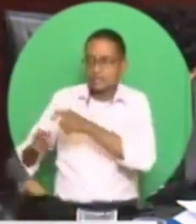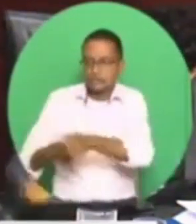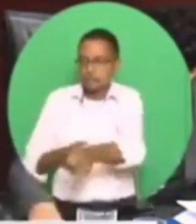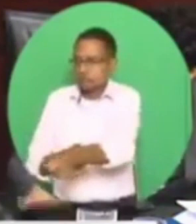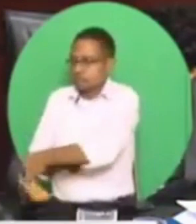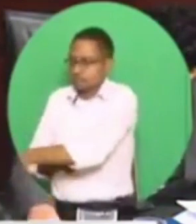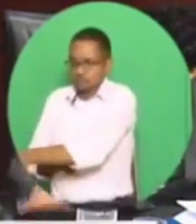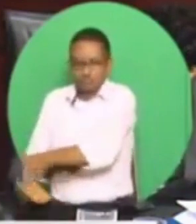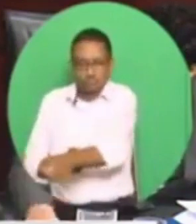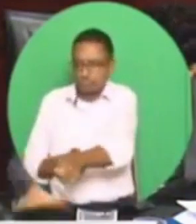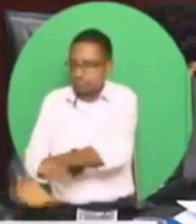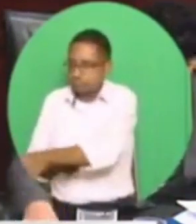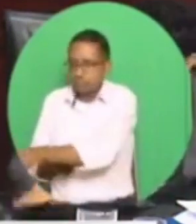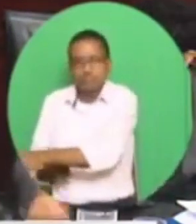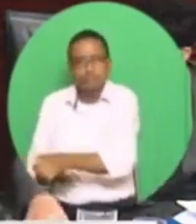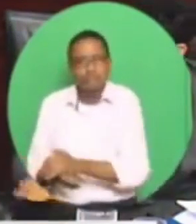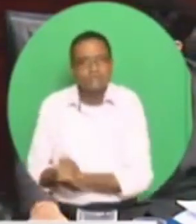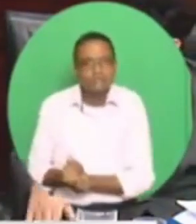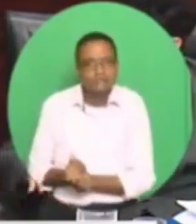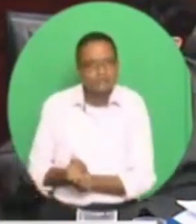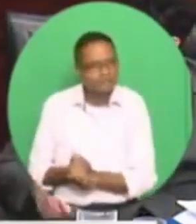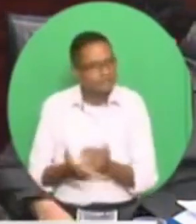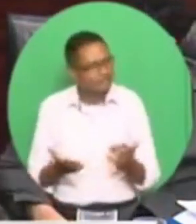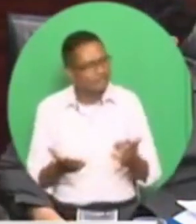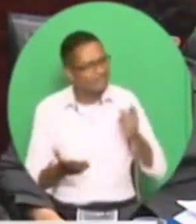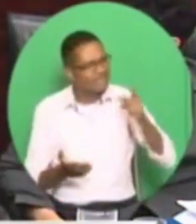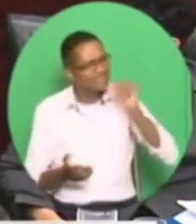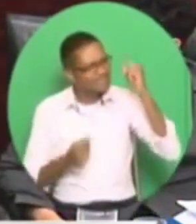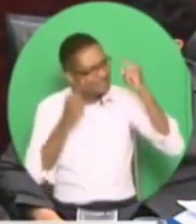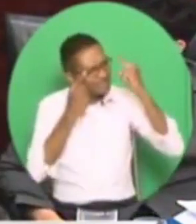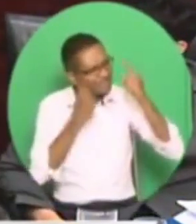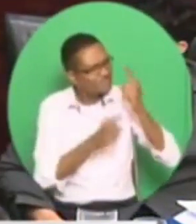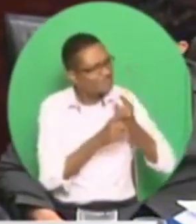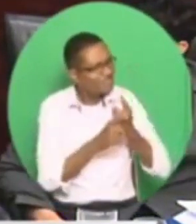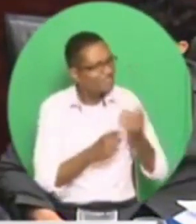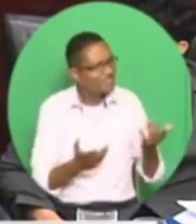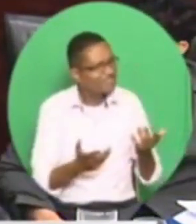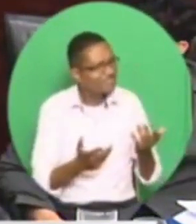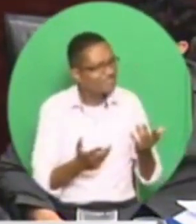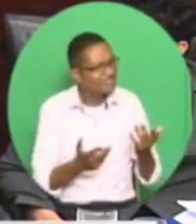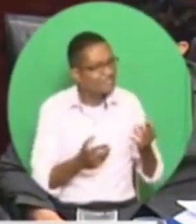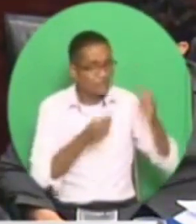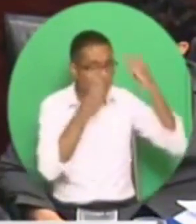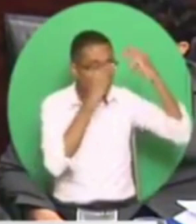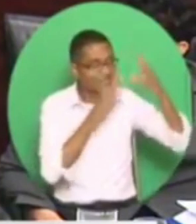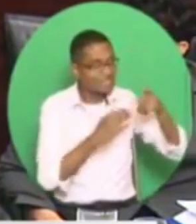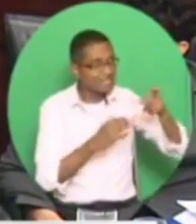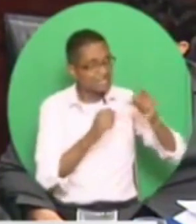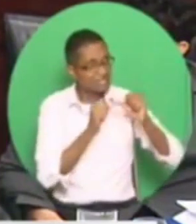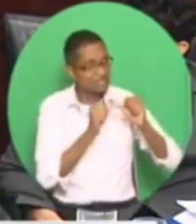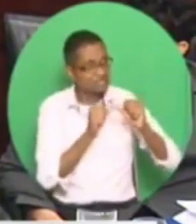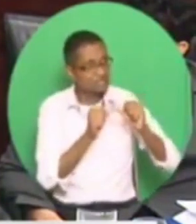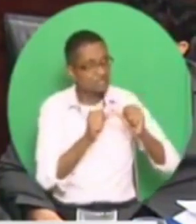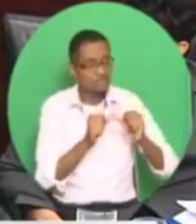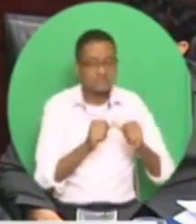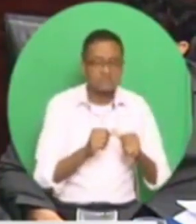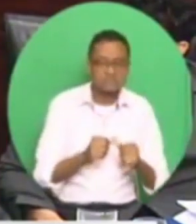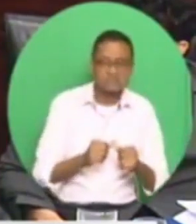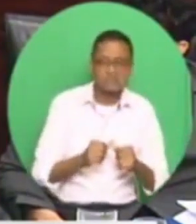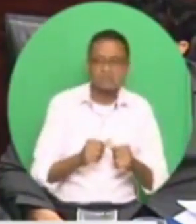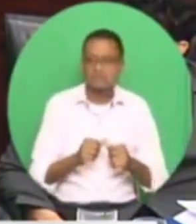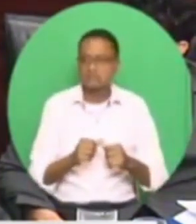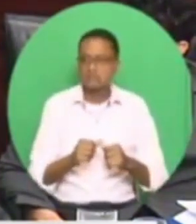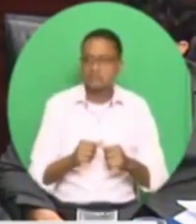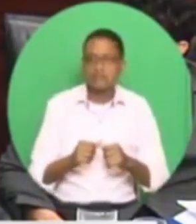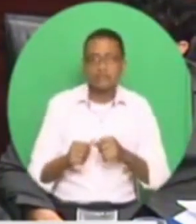It is nonsense. Utter nonsense. And the minister went on to insult and embarrass an academic writer